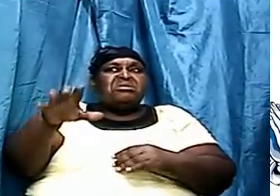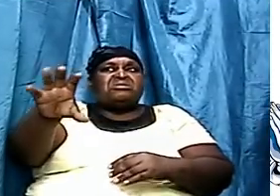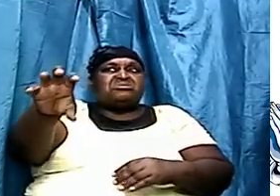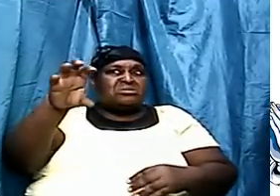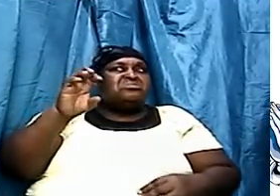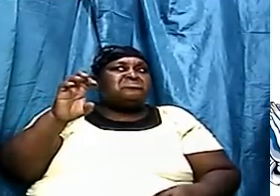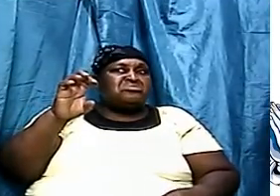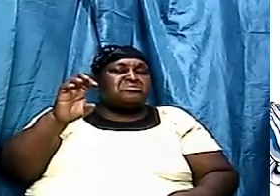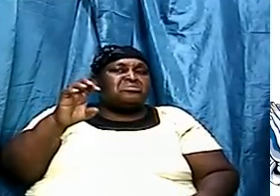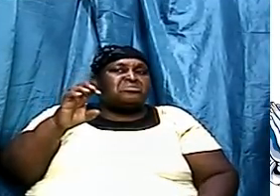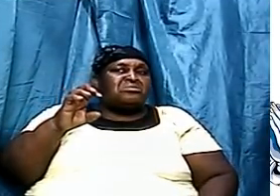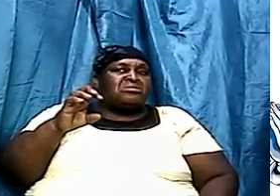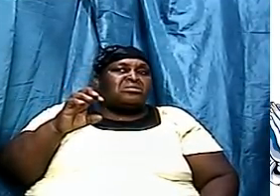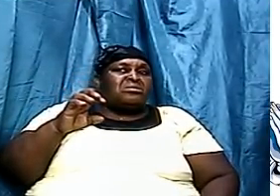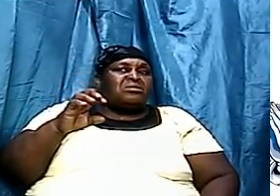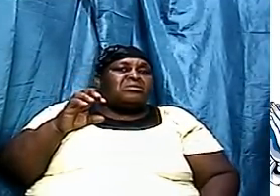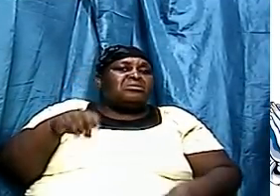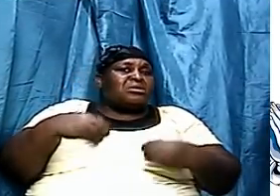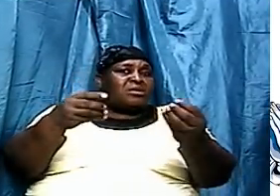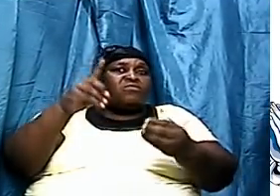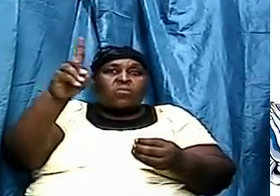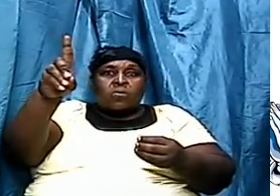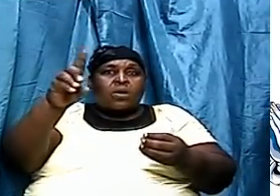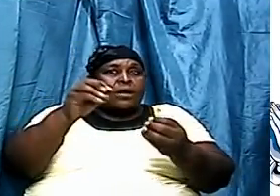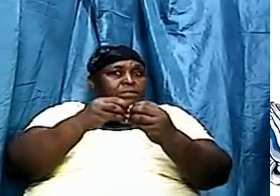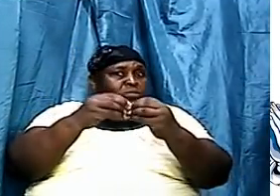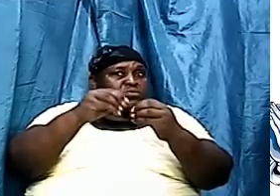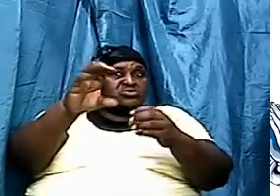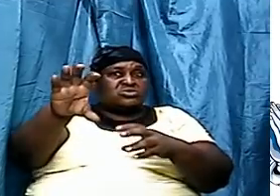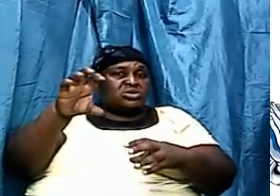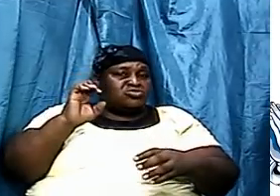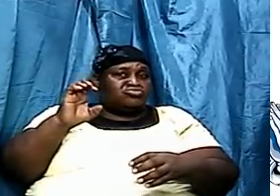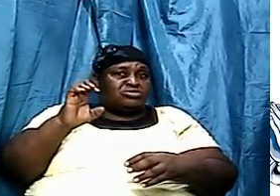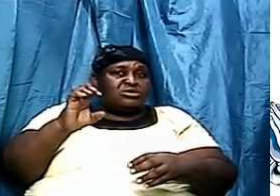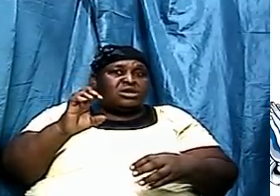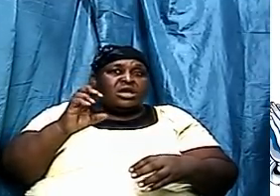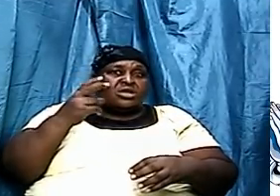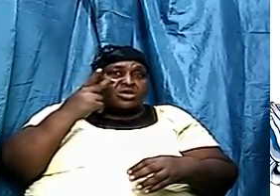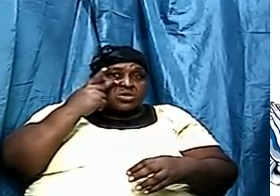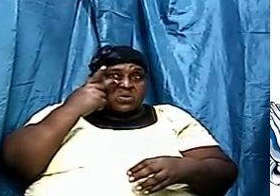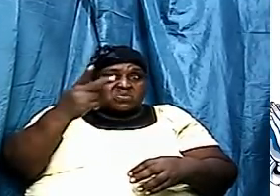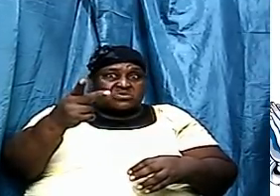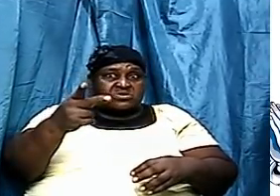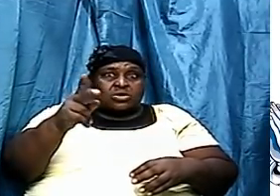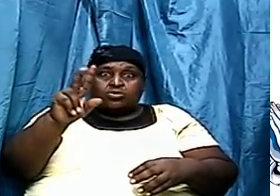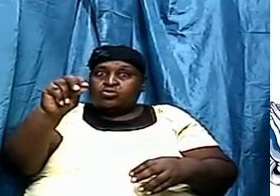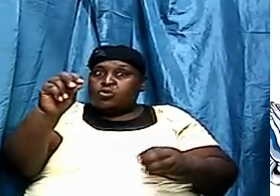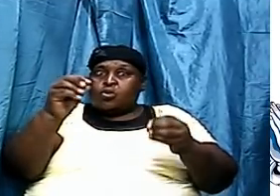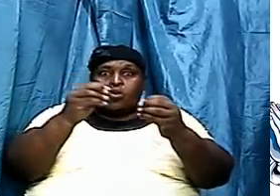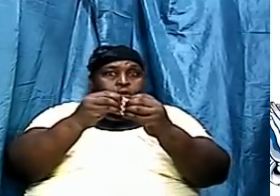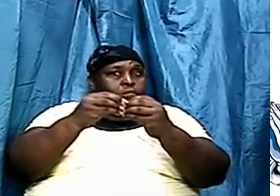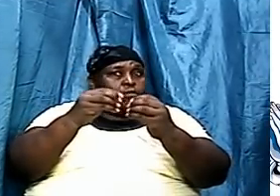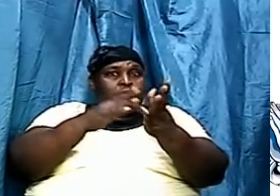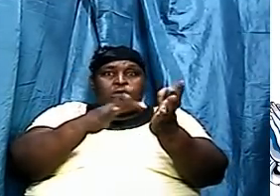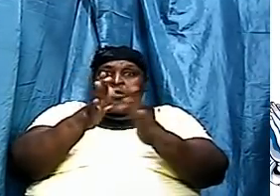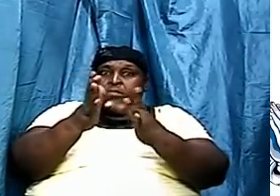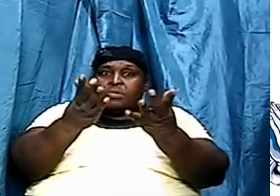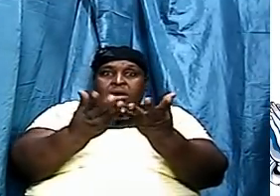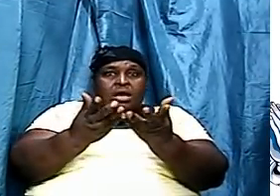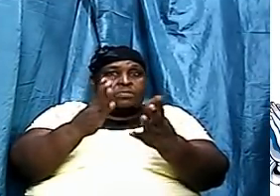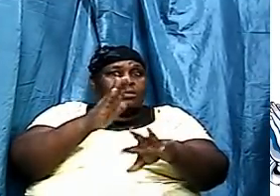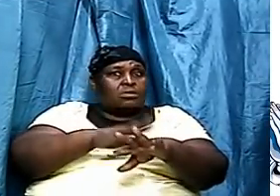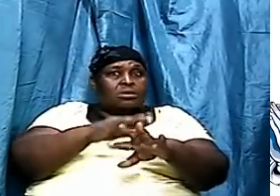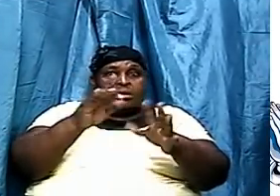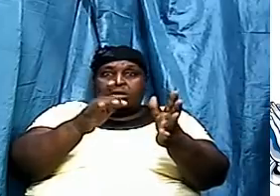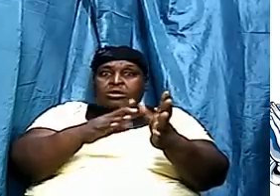to think about this. Let's give it one more century. And we're going to have no more Bible on earth. I'm happy that God